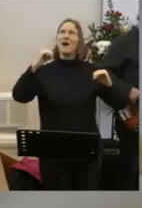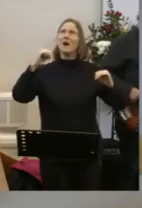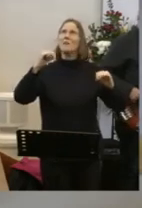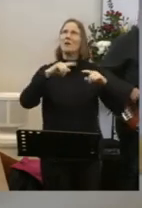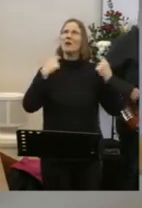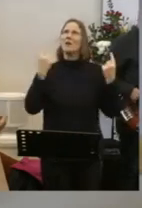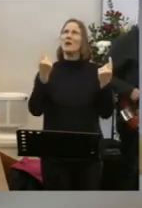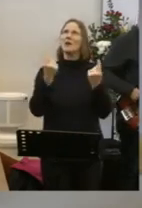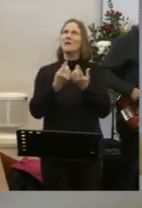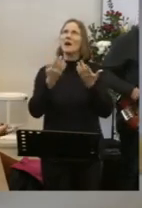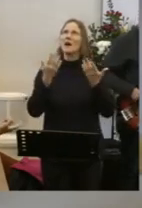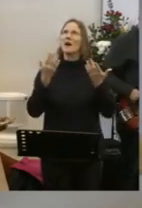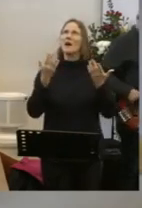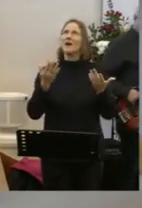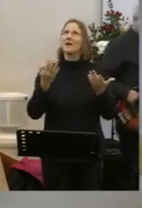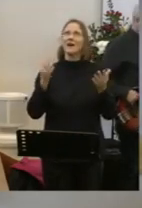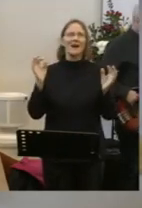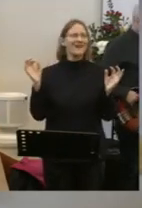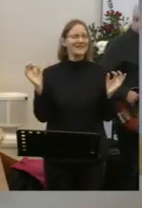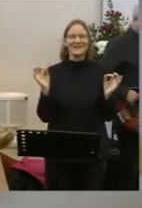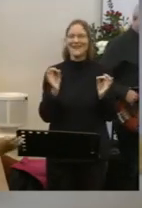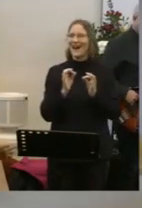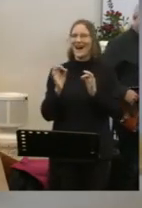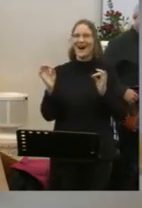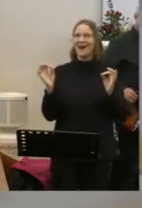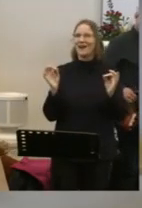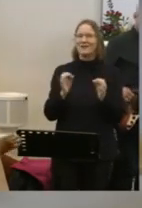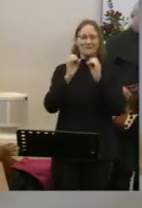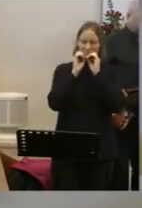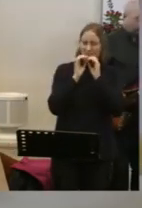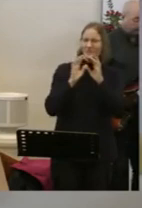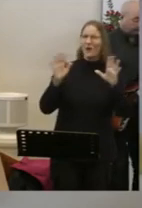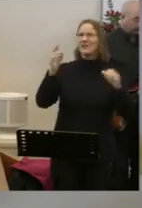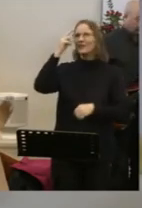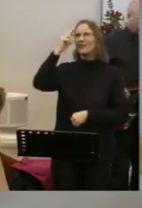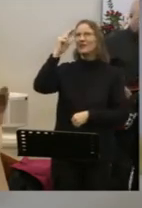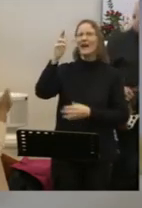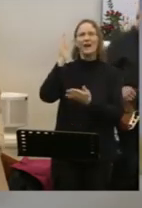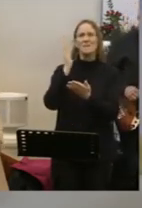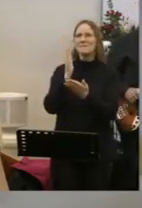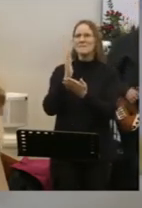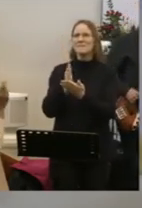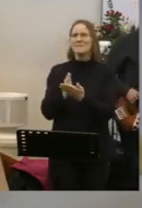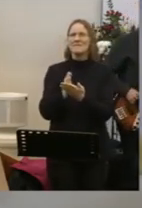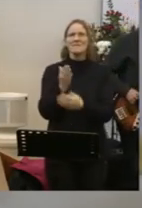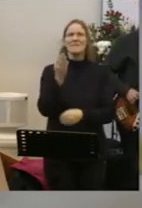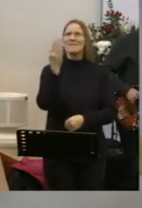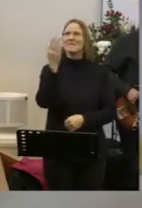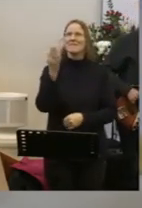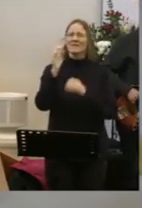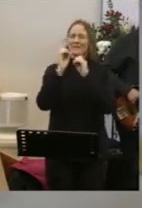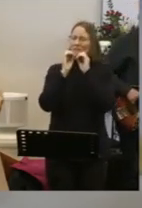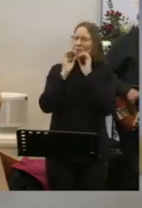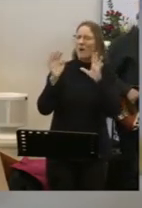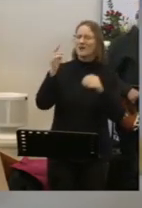beautiful name it is